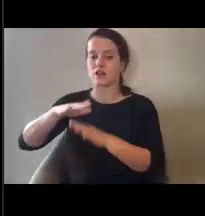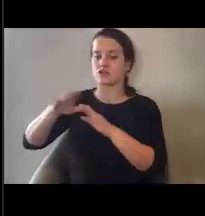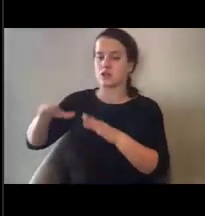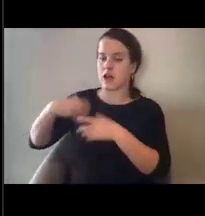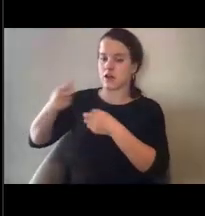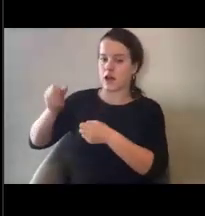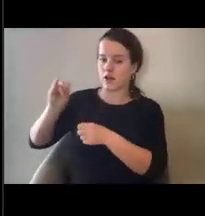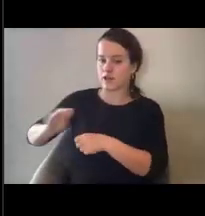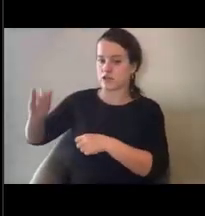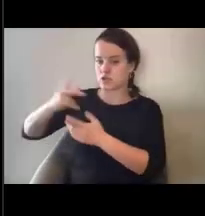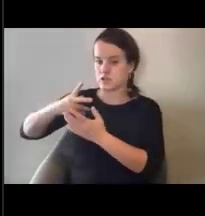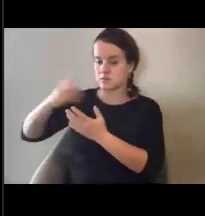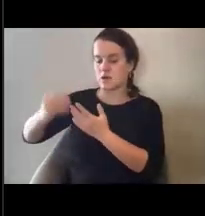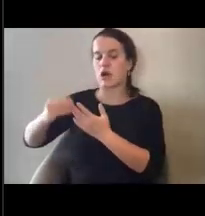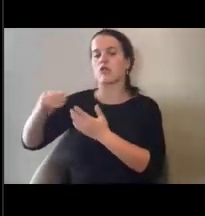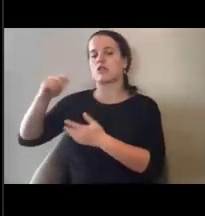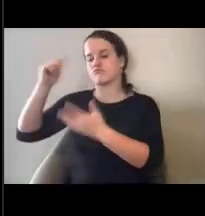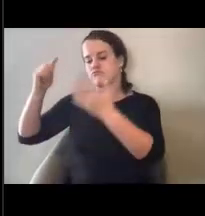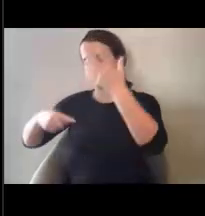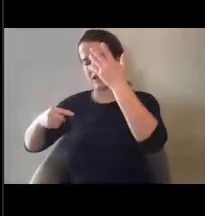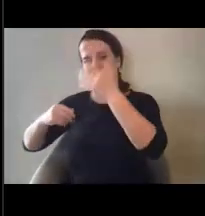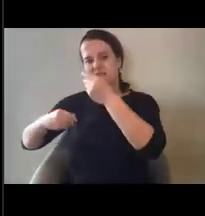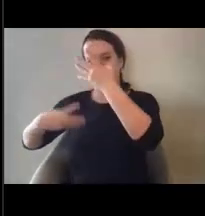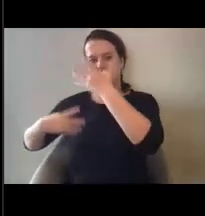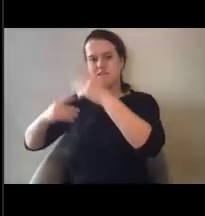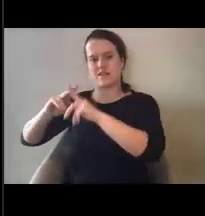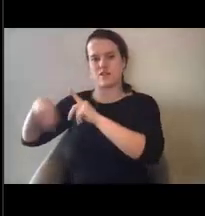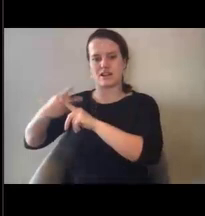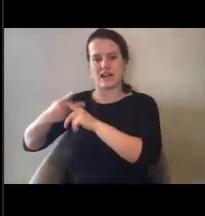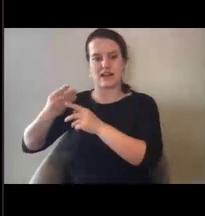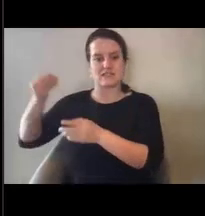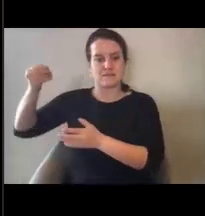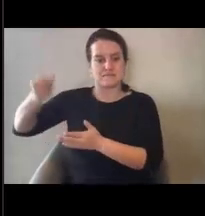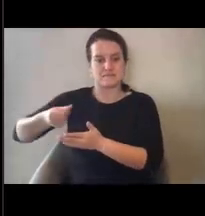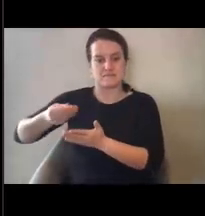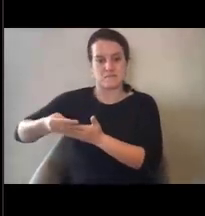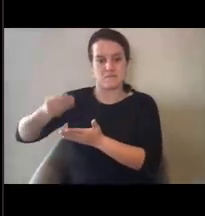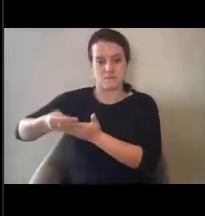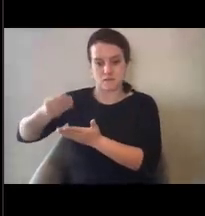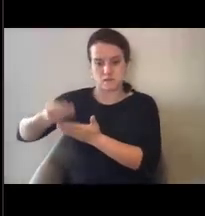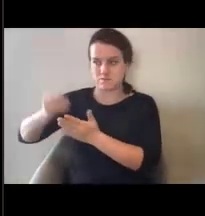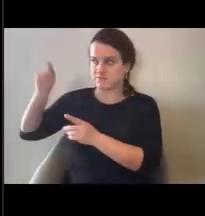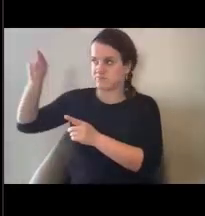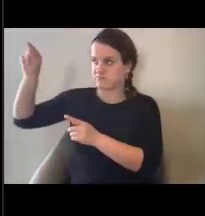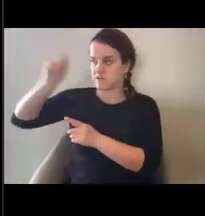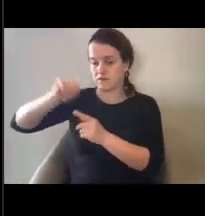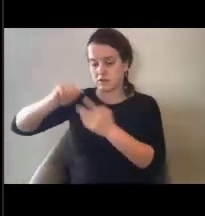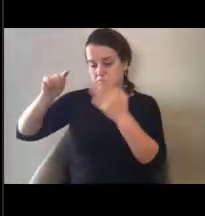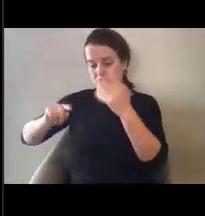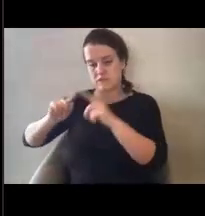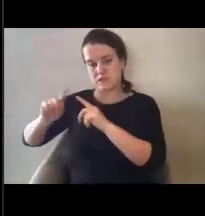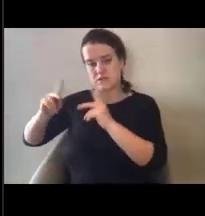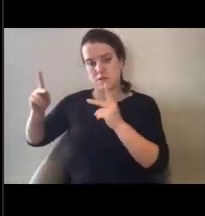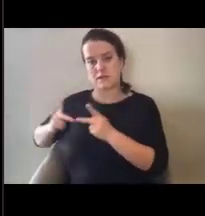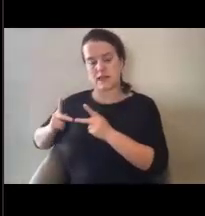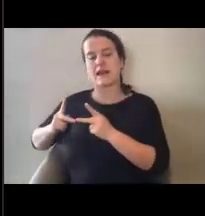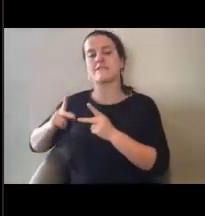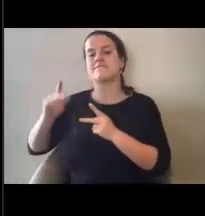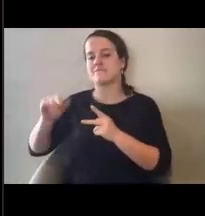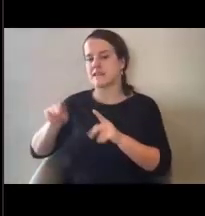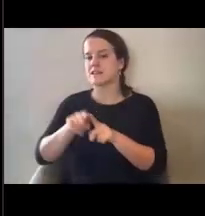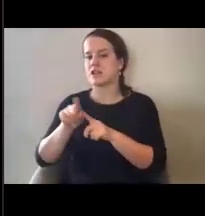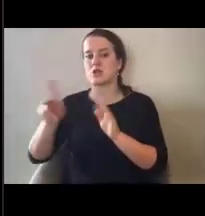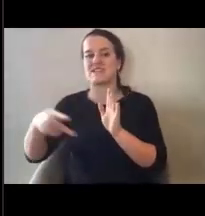program, and those types of, any of those sources of funding for medical care, um, would be considered a